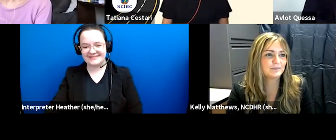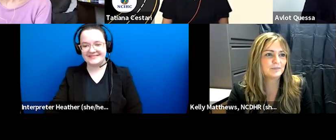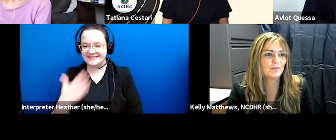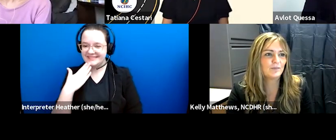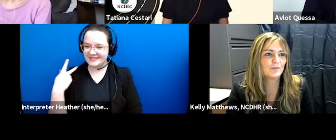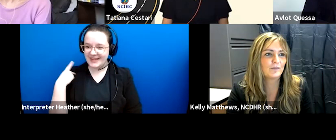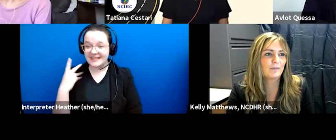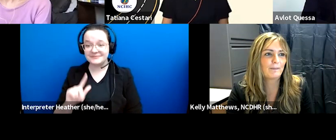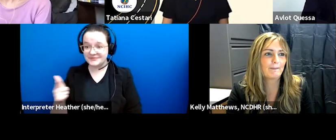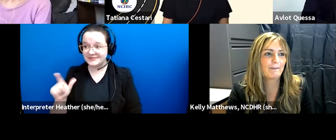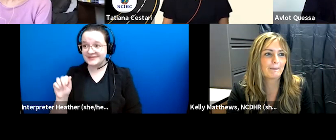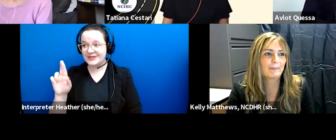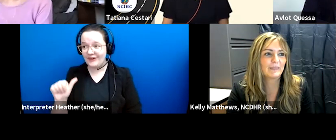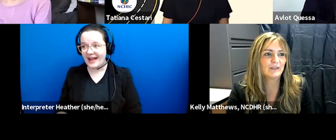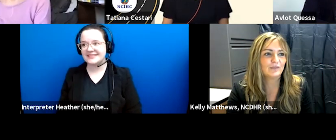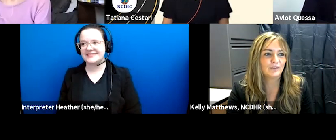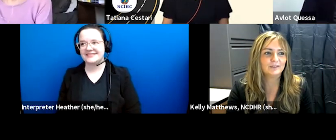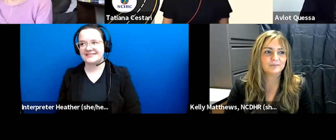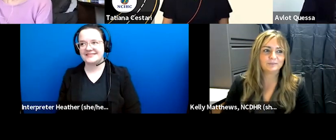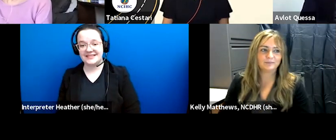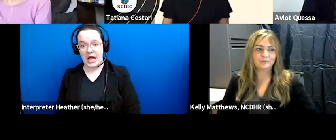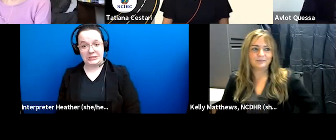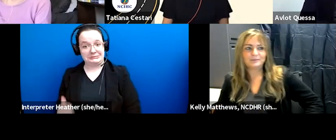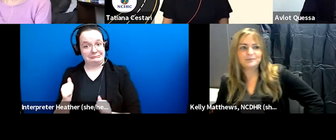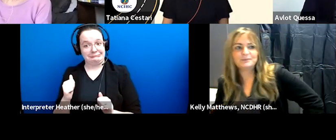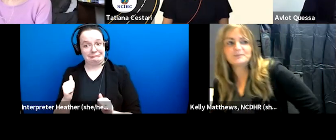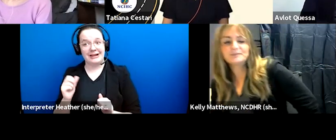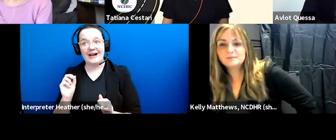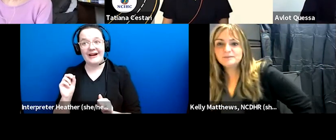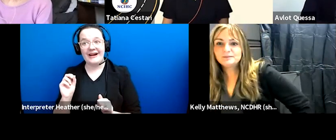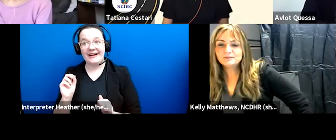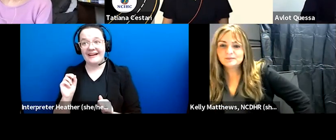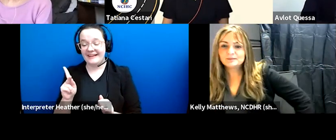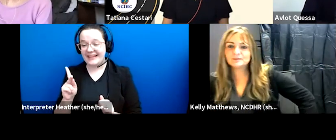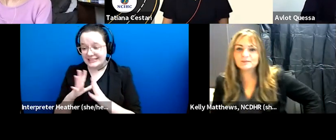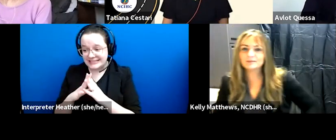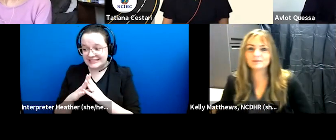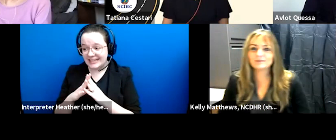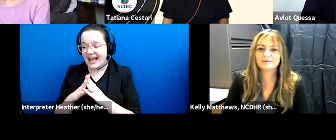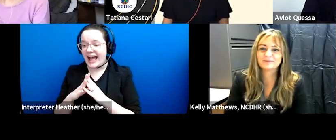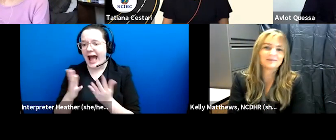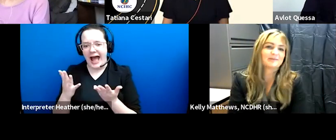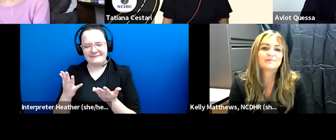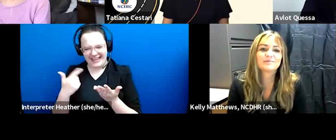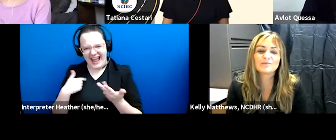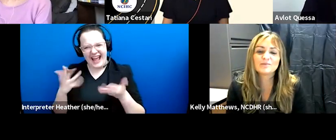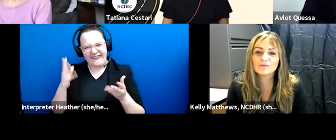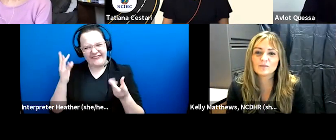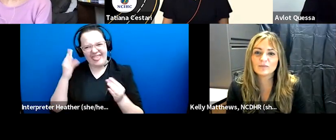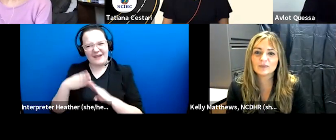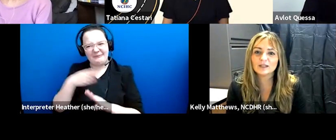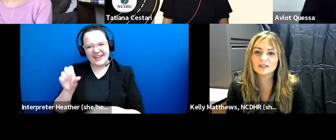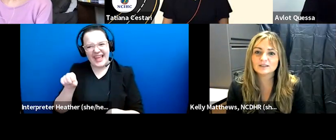kelly laura oh gosh i want to go and it also made me it's not like i haven't thought about this before but didn't